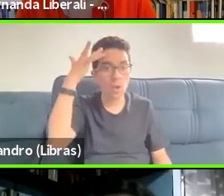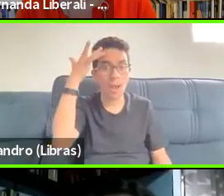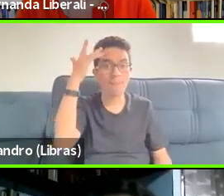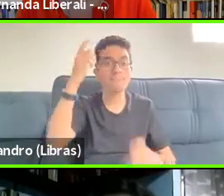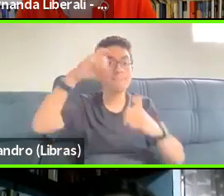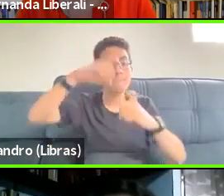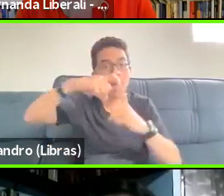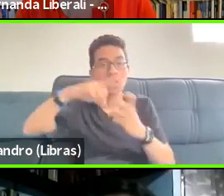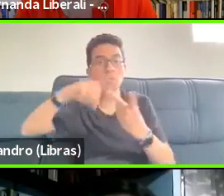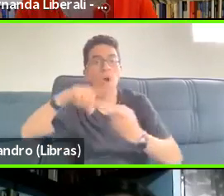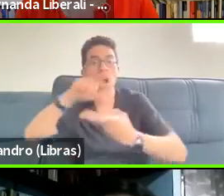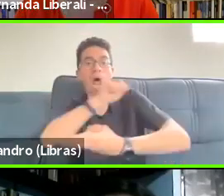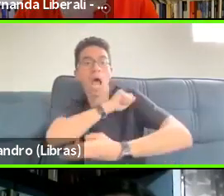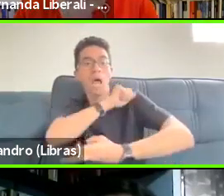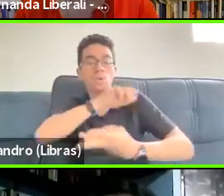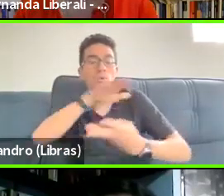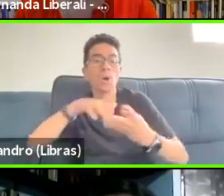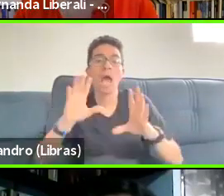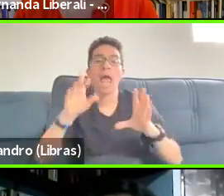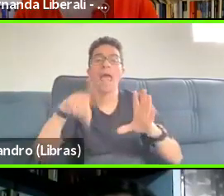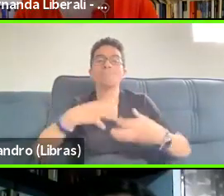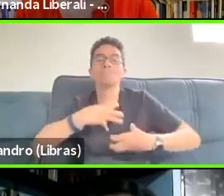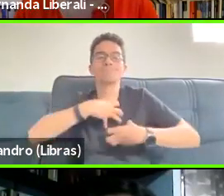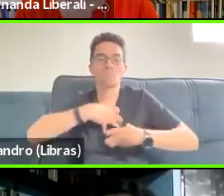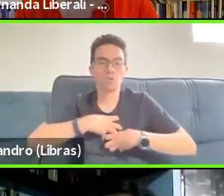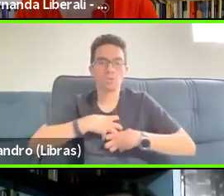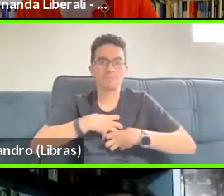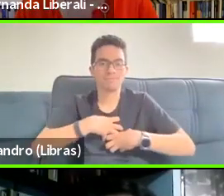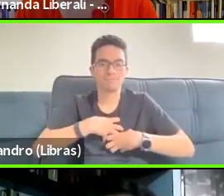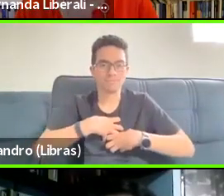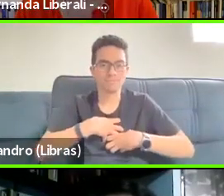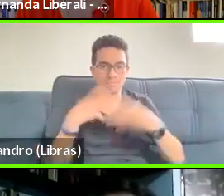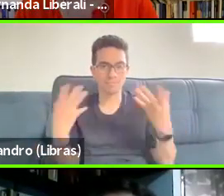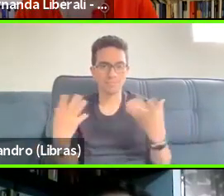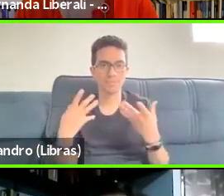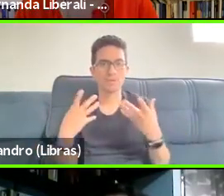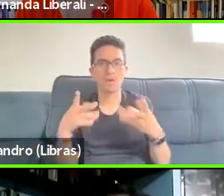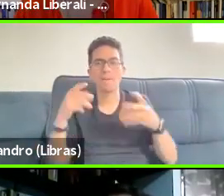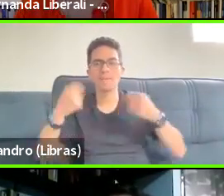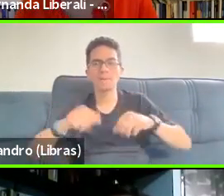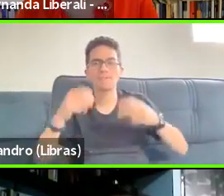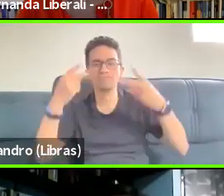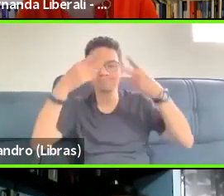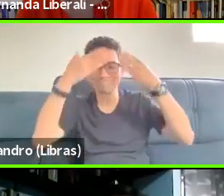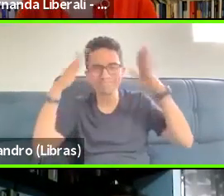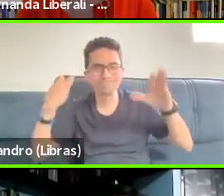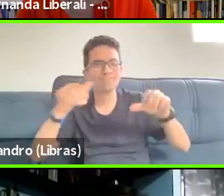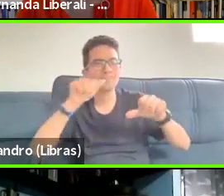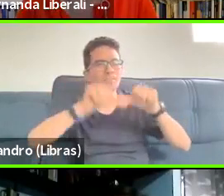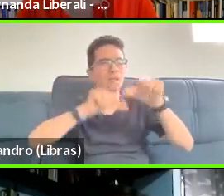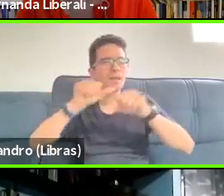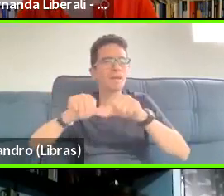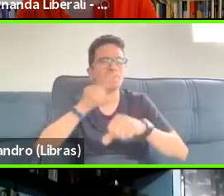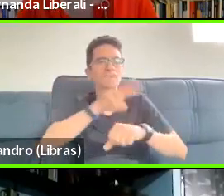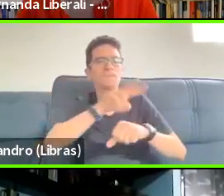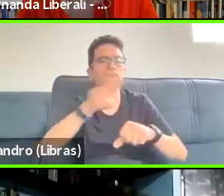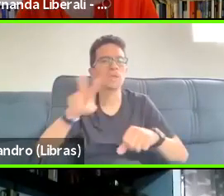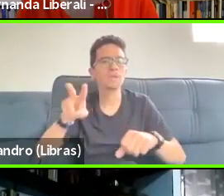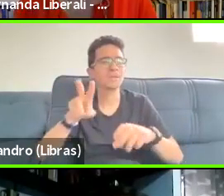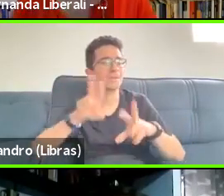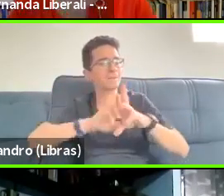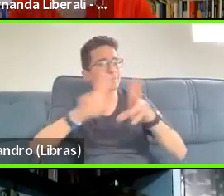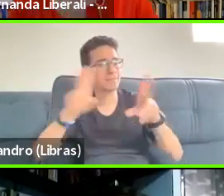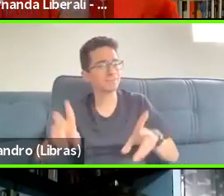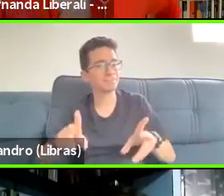when you're, when you're thinking about what's happening. Um, so yeah, so I, think, I think those are, are some of my, my, my, my